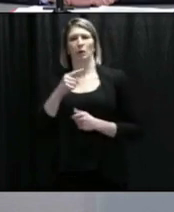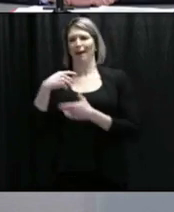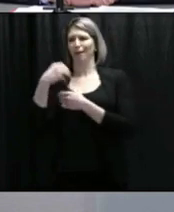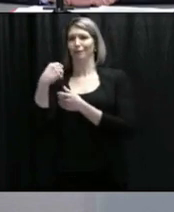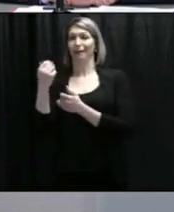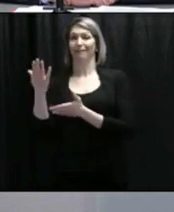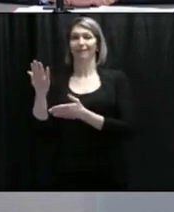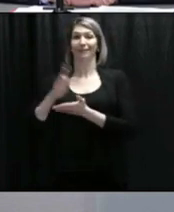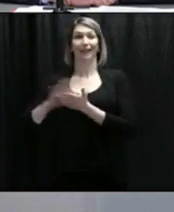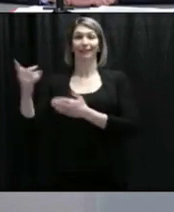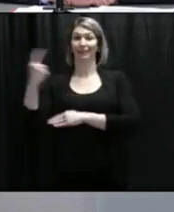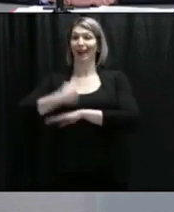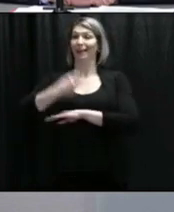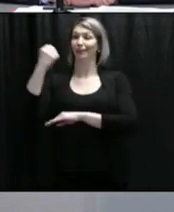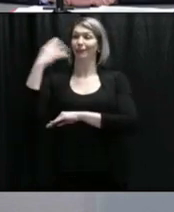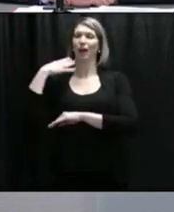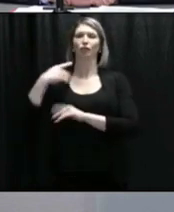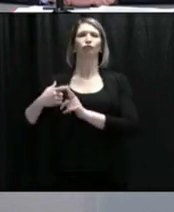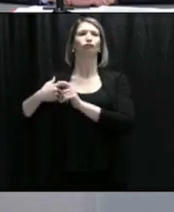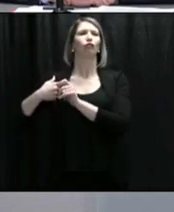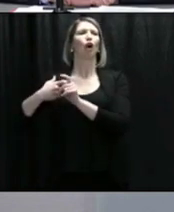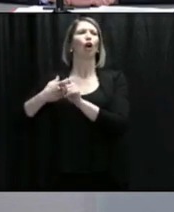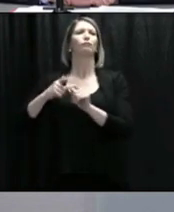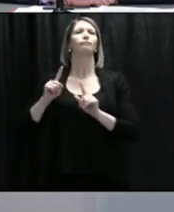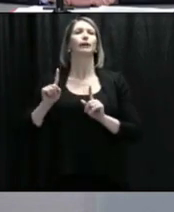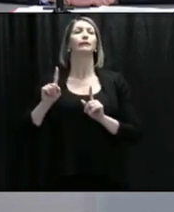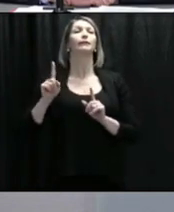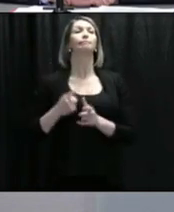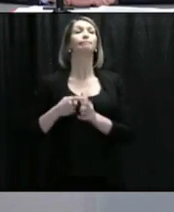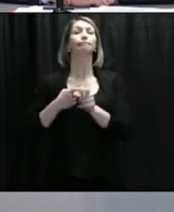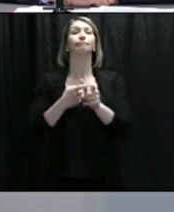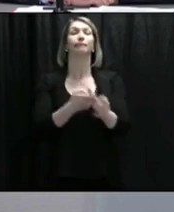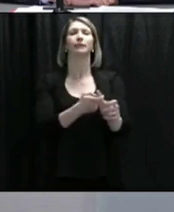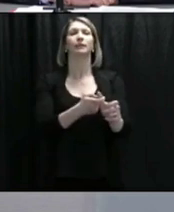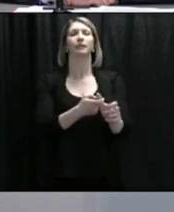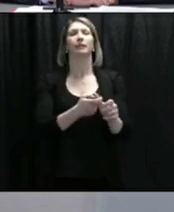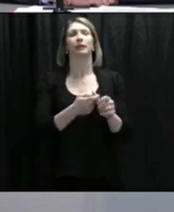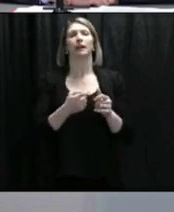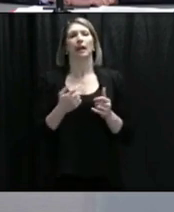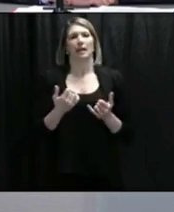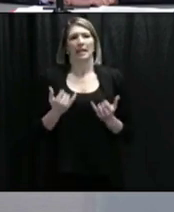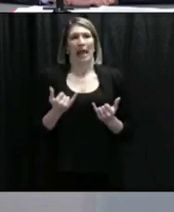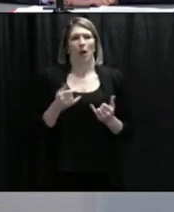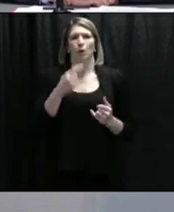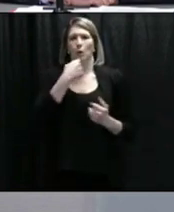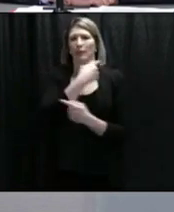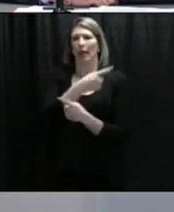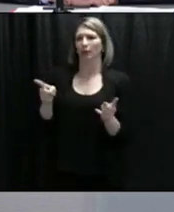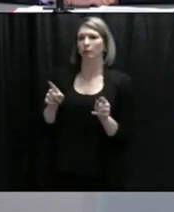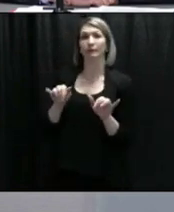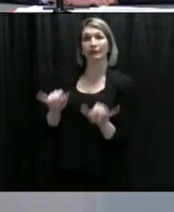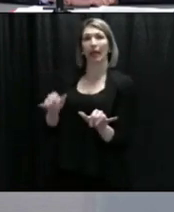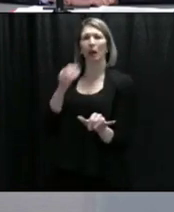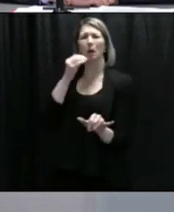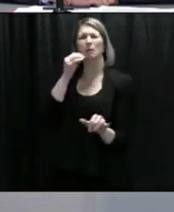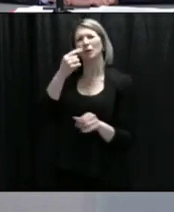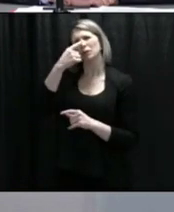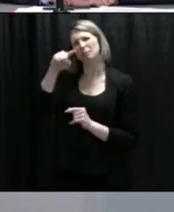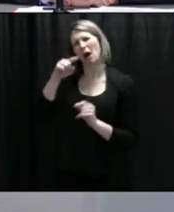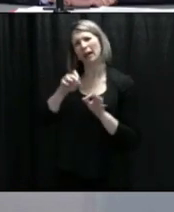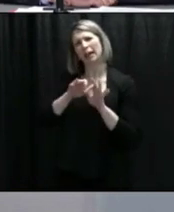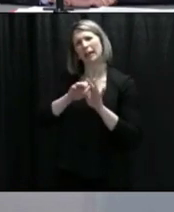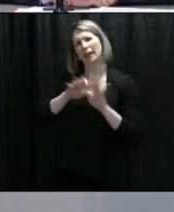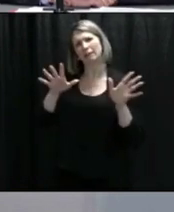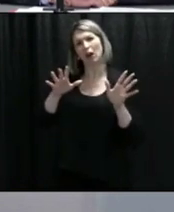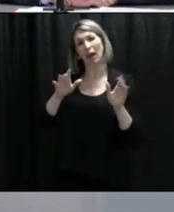harassed, like, you know, no one on the streets kind of thing. I know I've asked this before, but can you lay out those parameters again? You know,